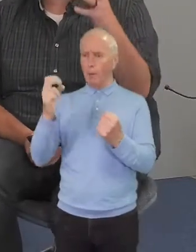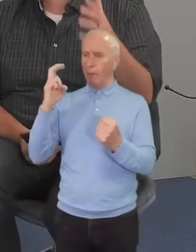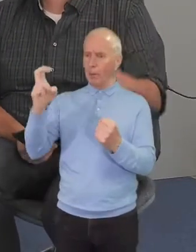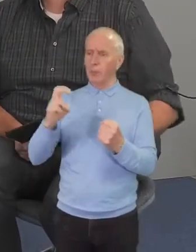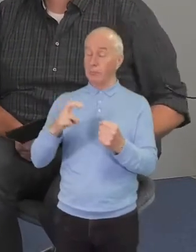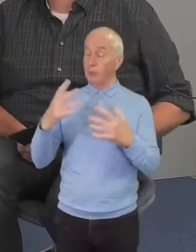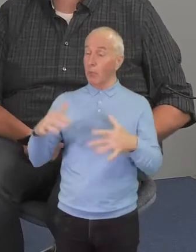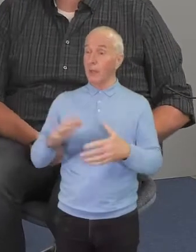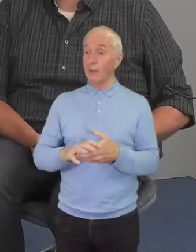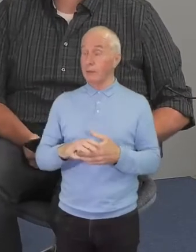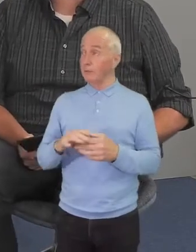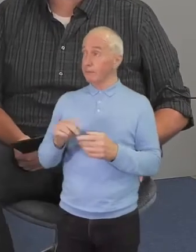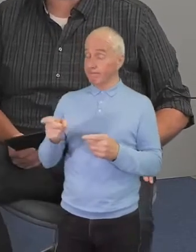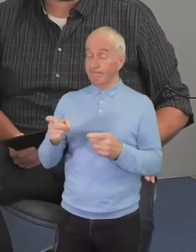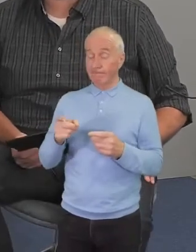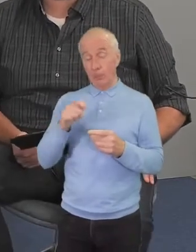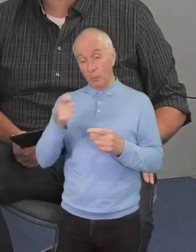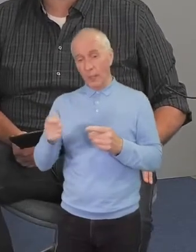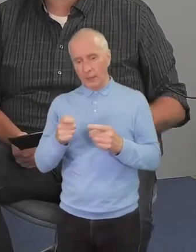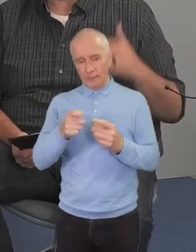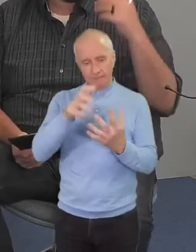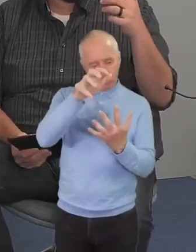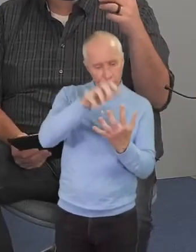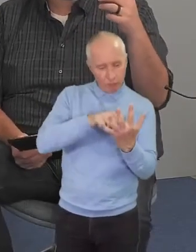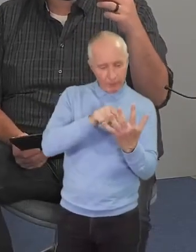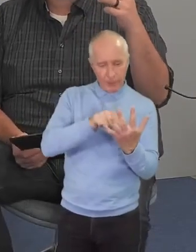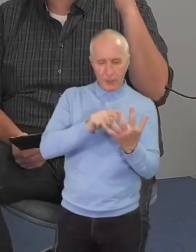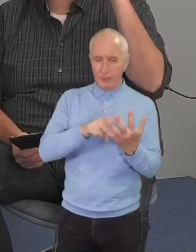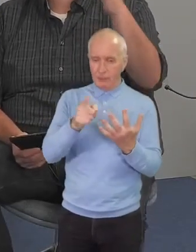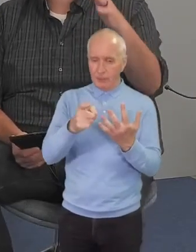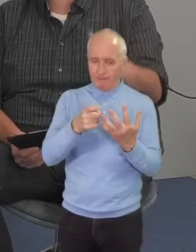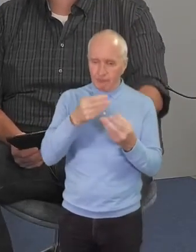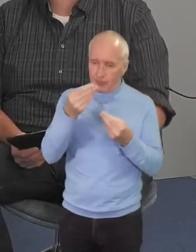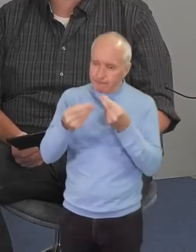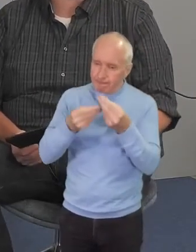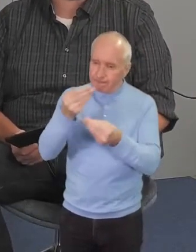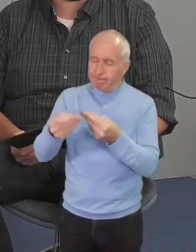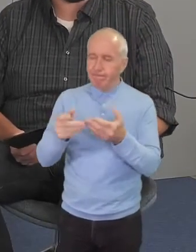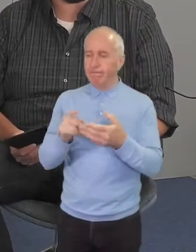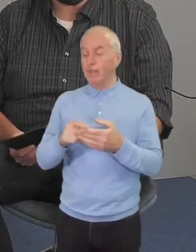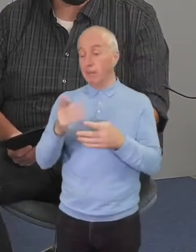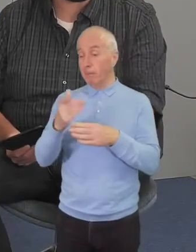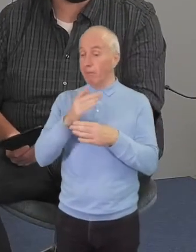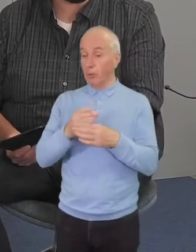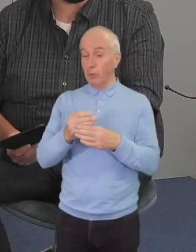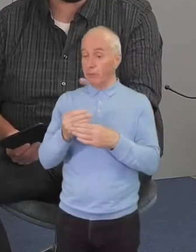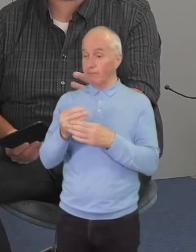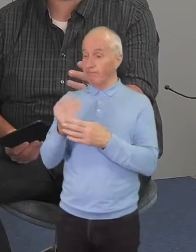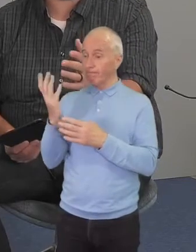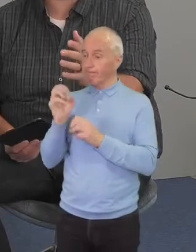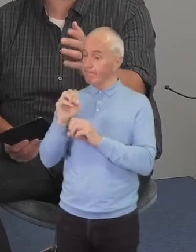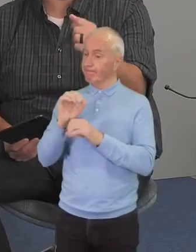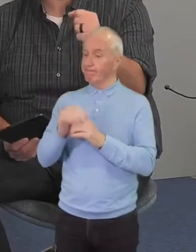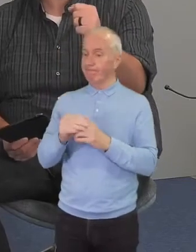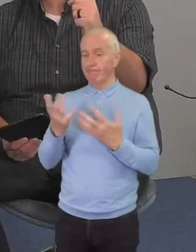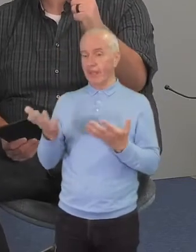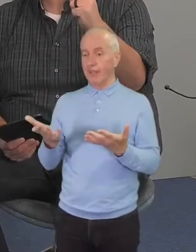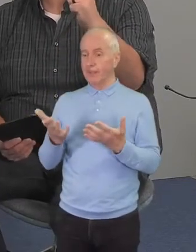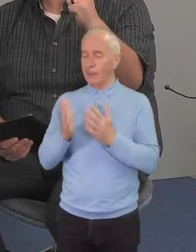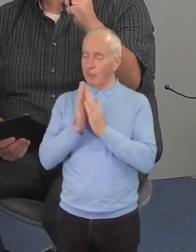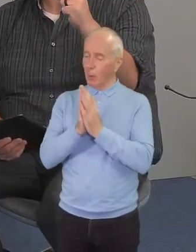you're going to unpack some scripture for us and share your thoughts with us now. So before you do that, I'm just going to pray for you and then throw over to you if that's all right.